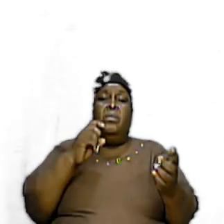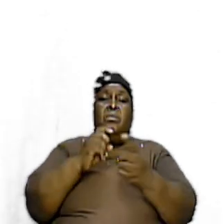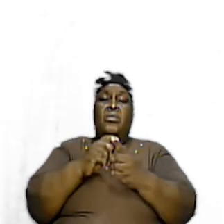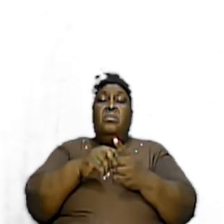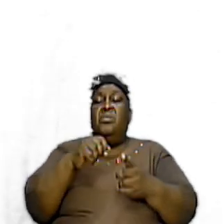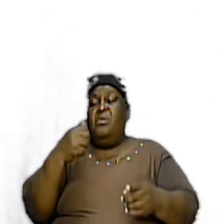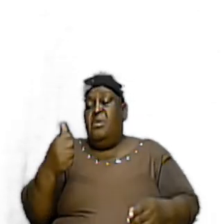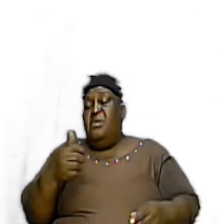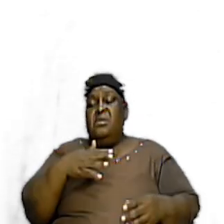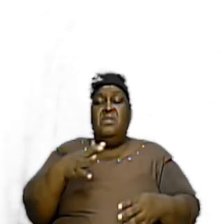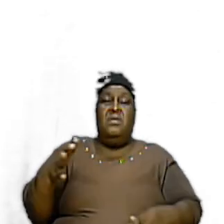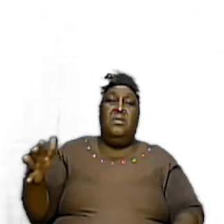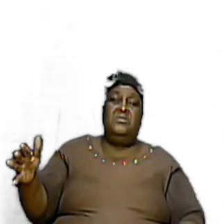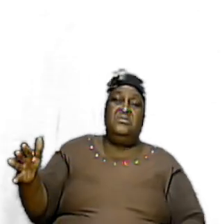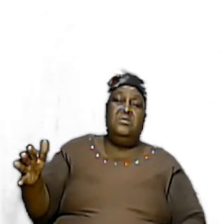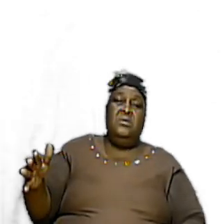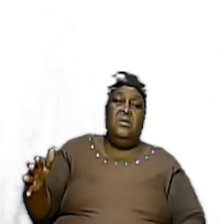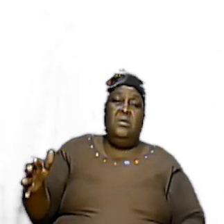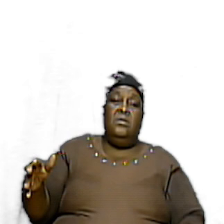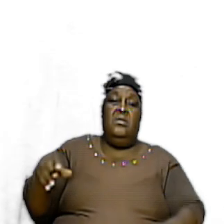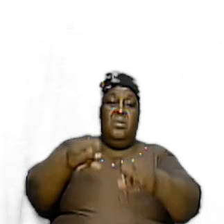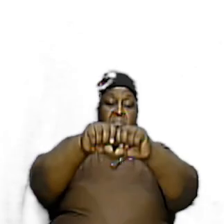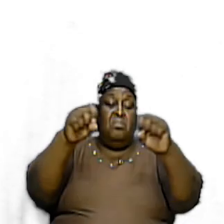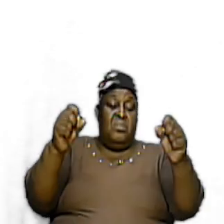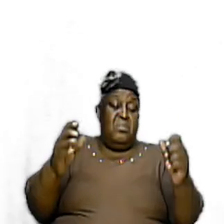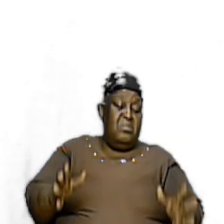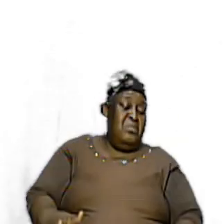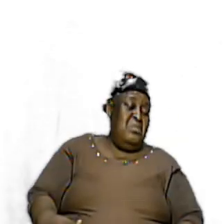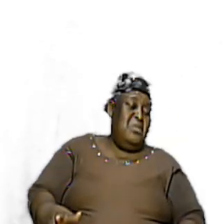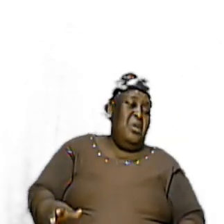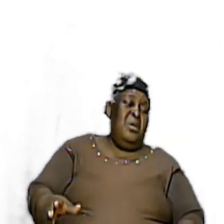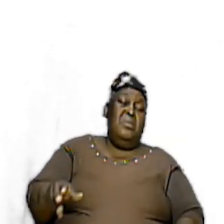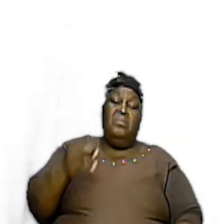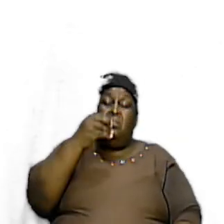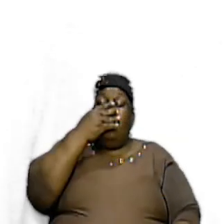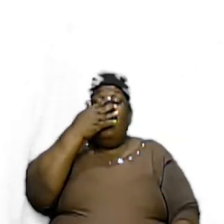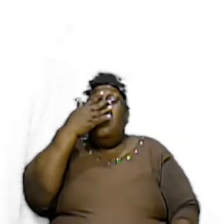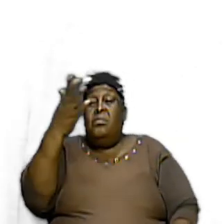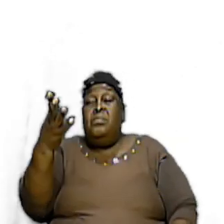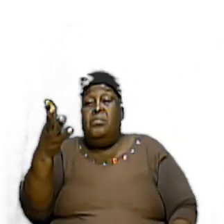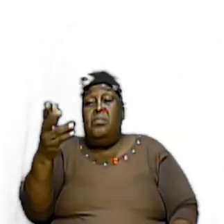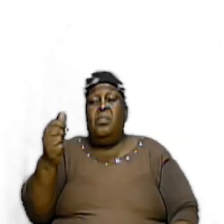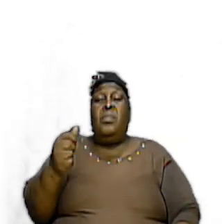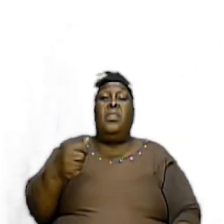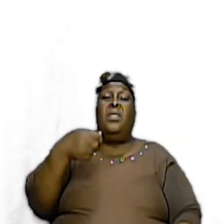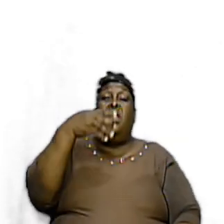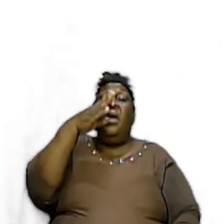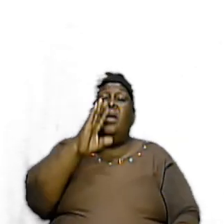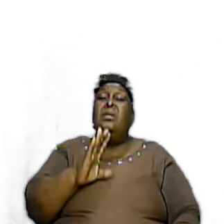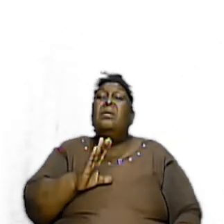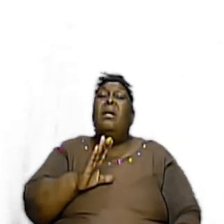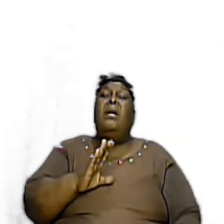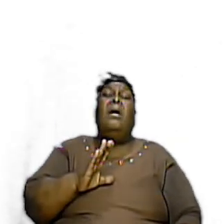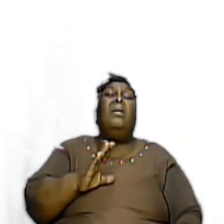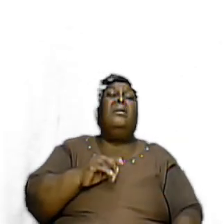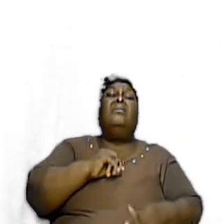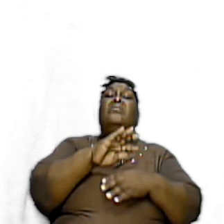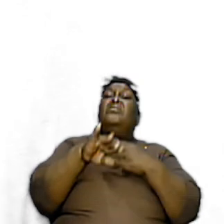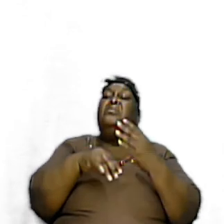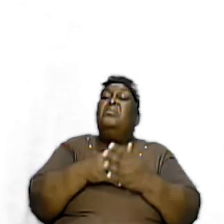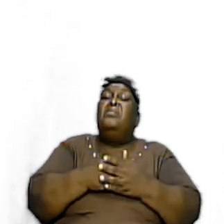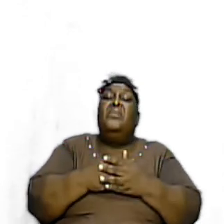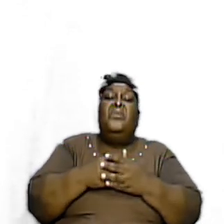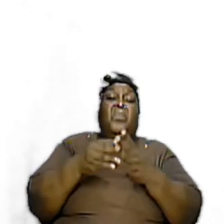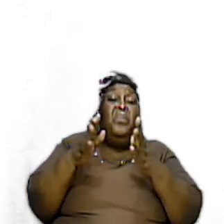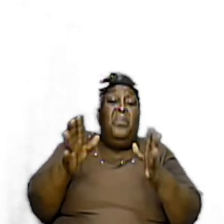things and you know the altar of incense would have been right in front of you and God has the order all set up